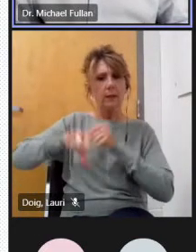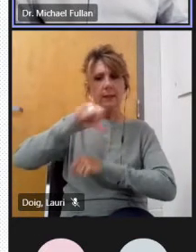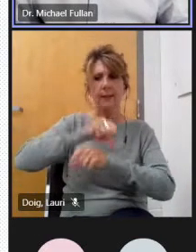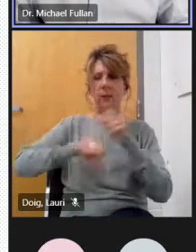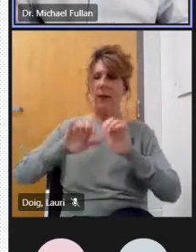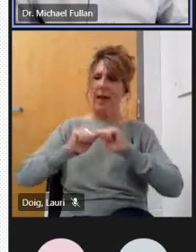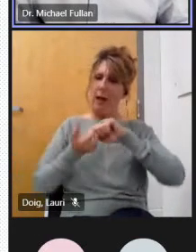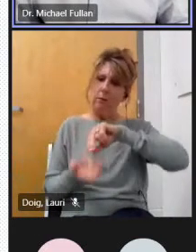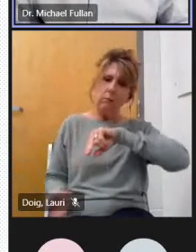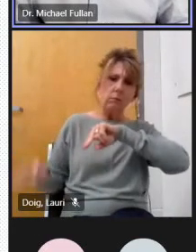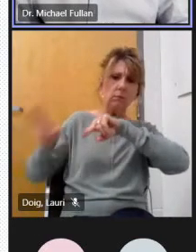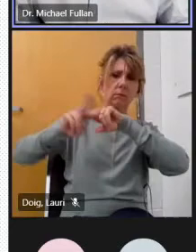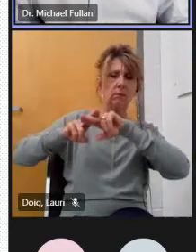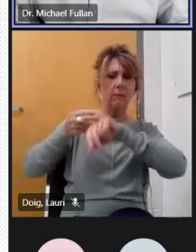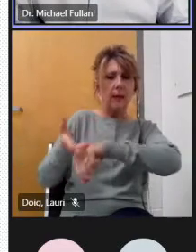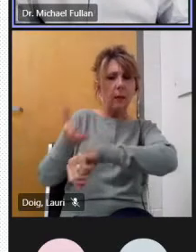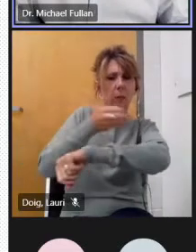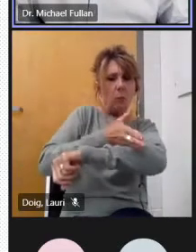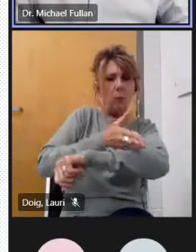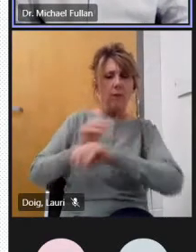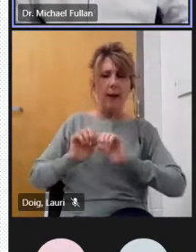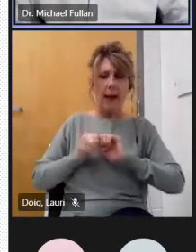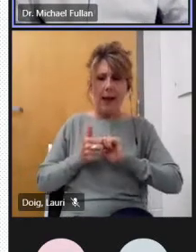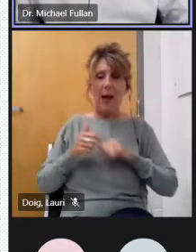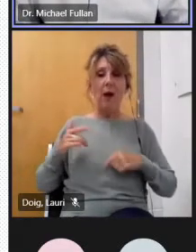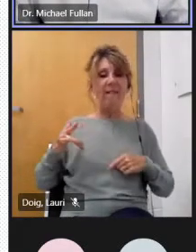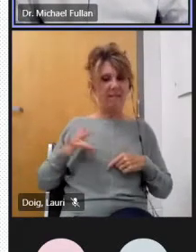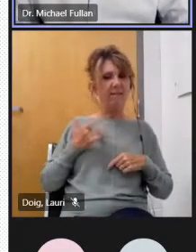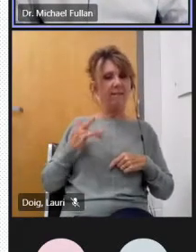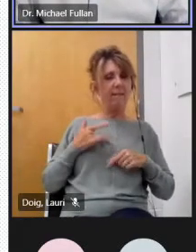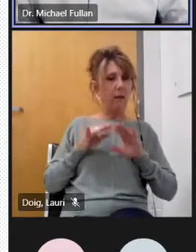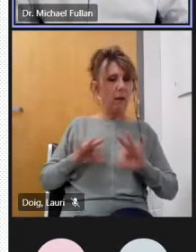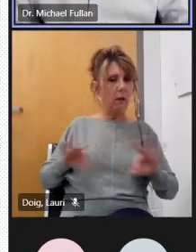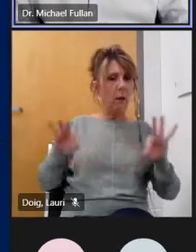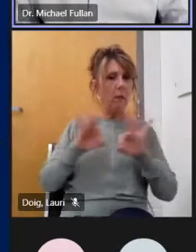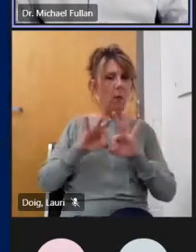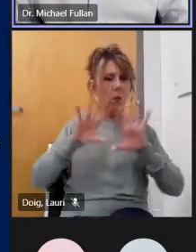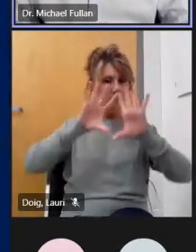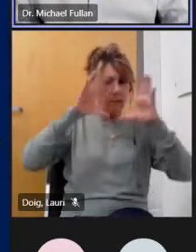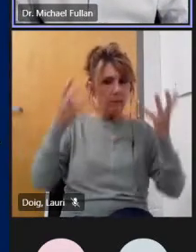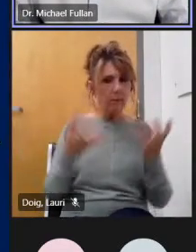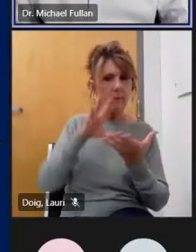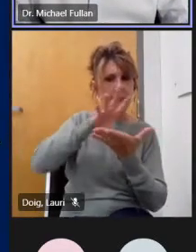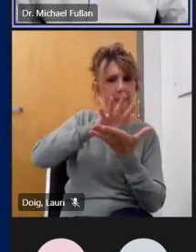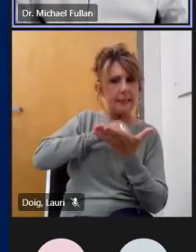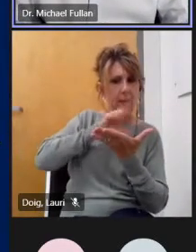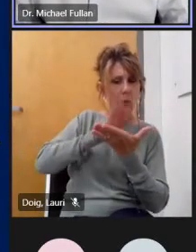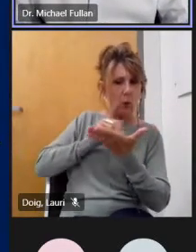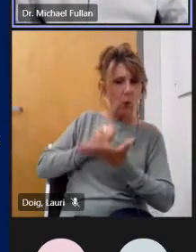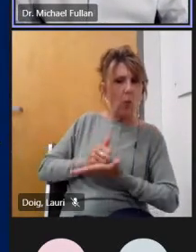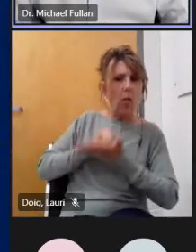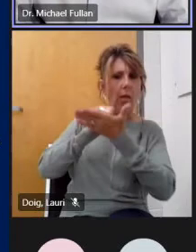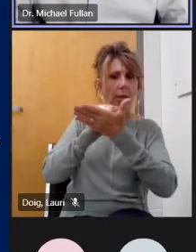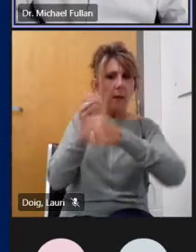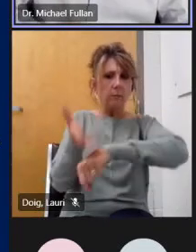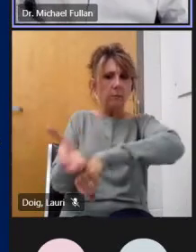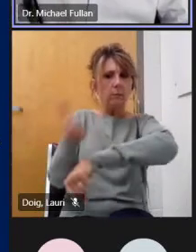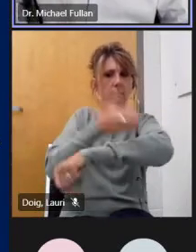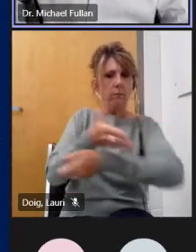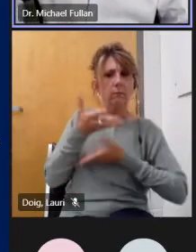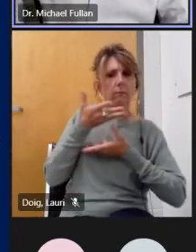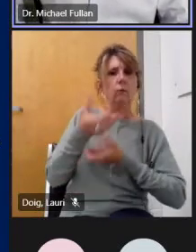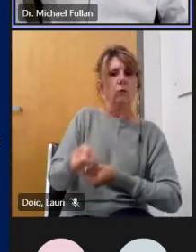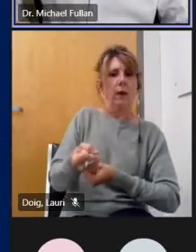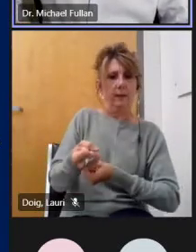this and we think this is where deep learning innovations of the kind i'm talking about have a lot of promise and this is our uh